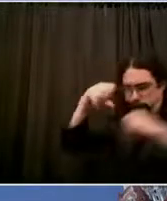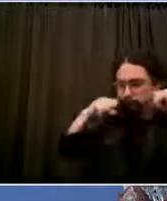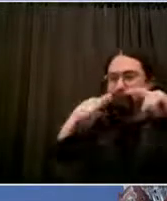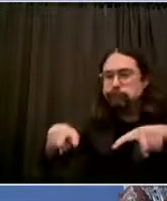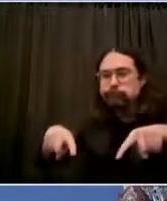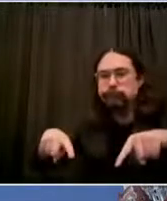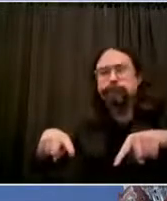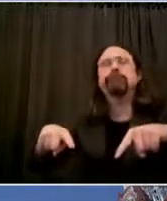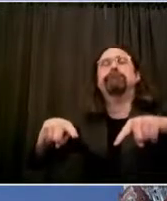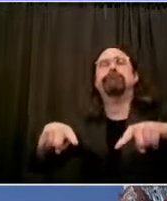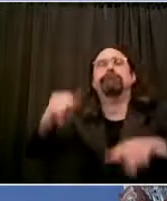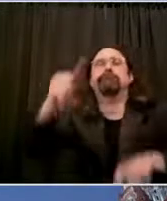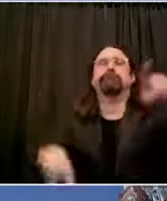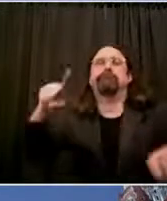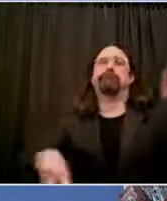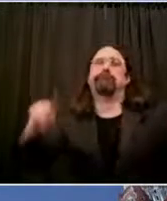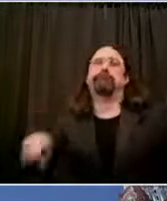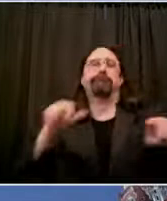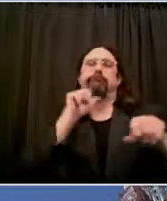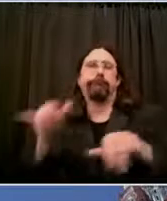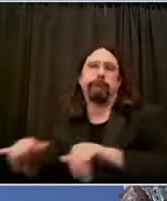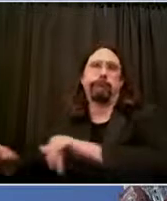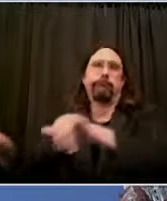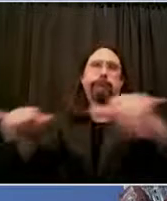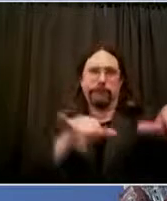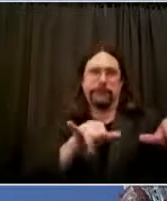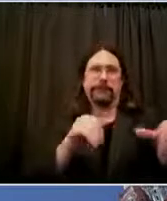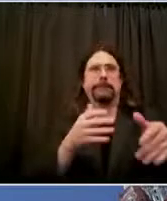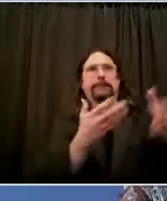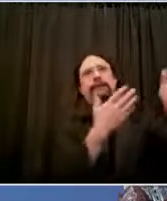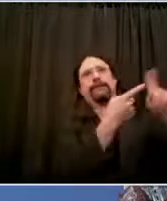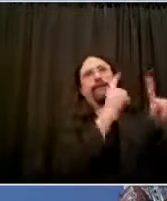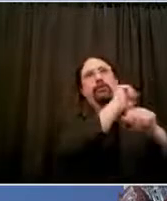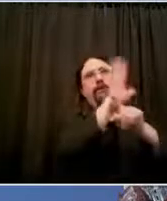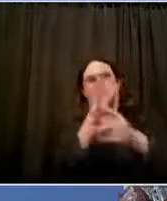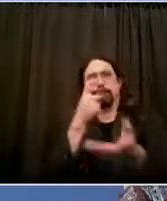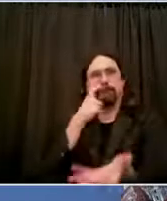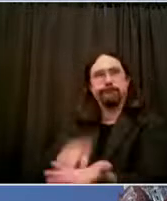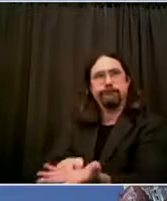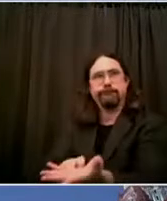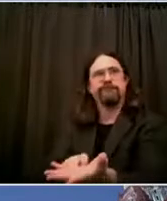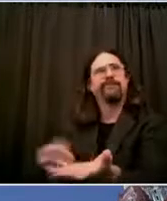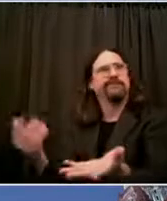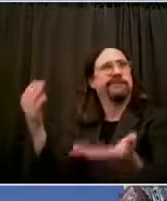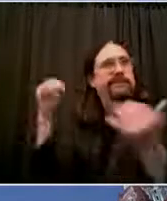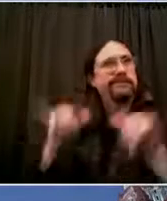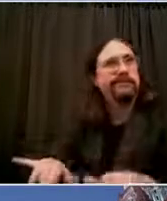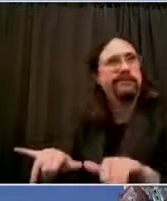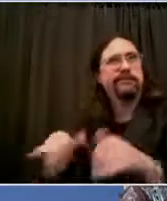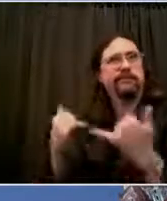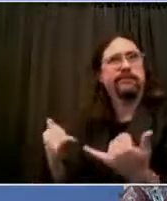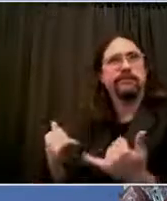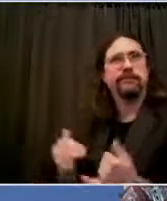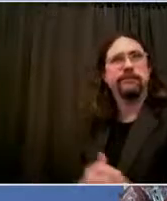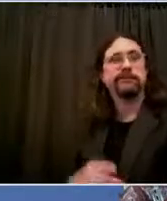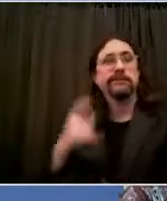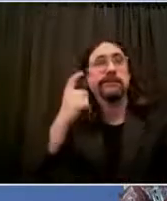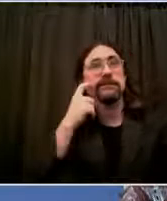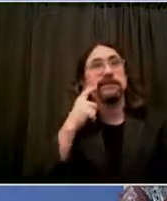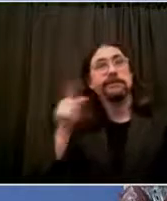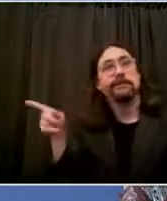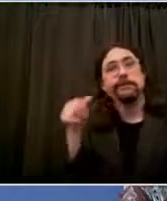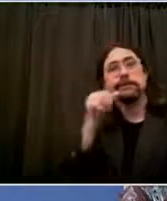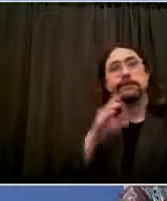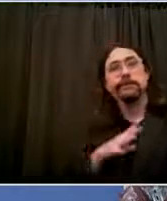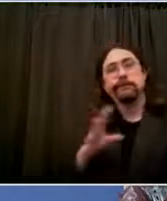pain. We have so much to do, but remember we have to do it while fighting back the coronavirus to save lives in all communities,